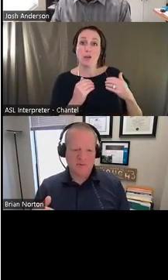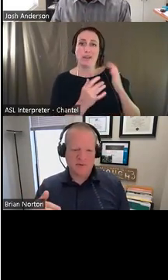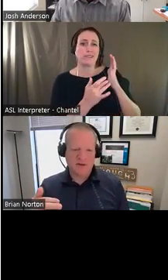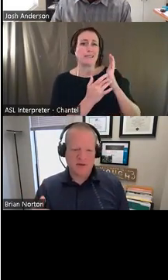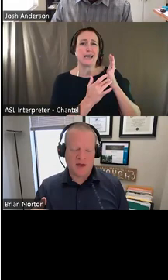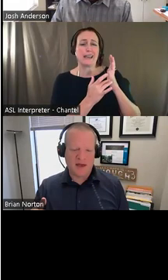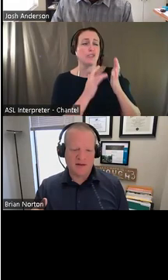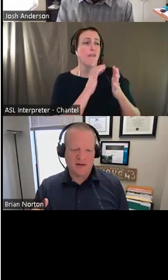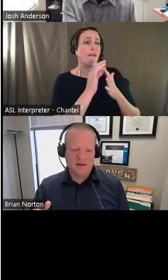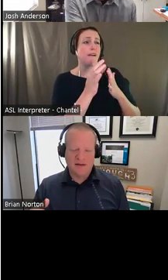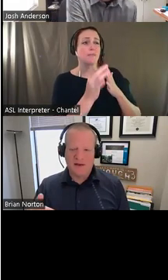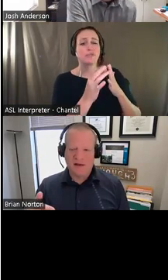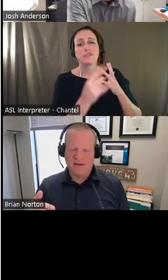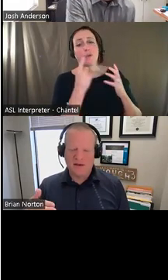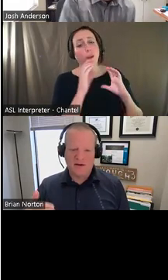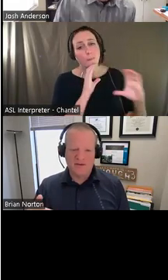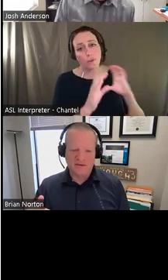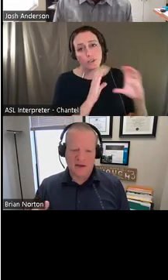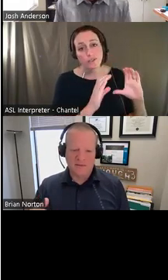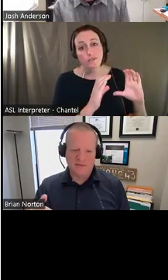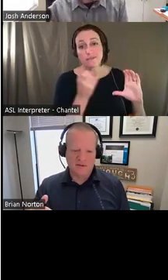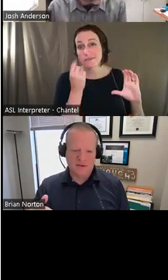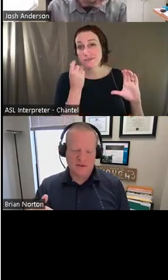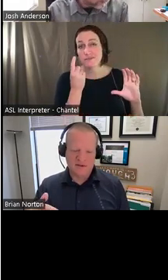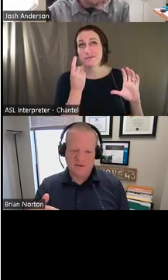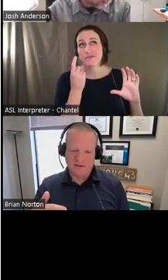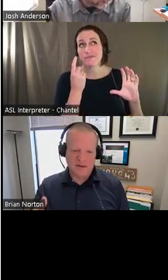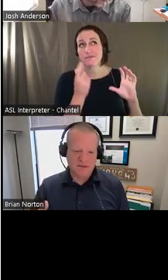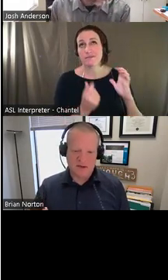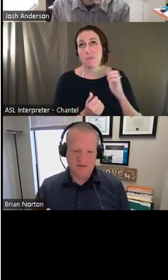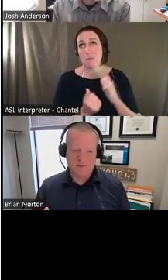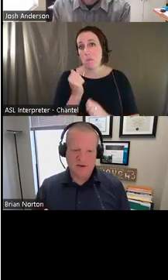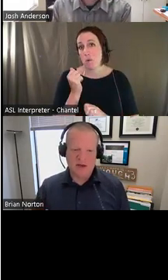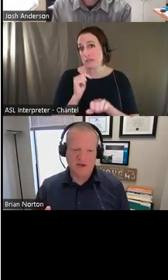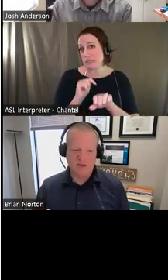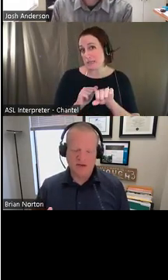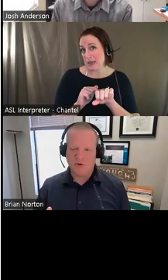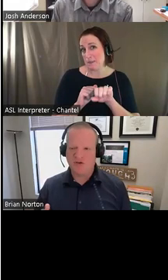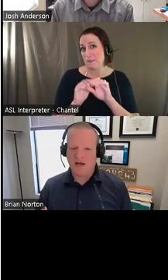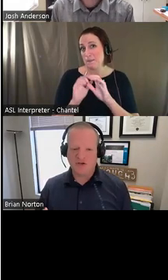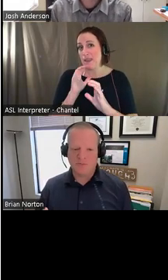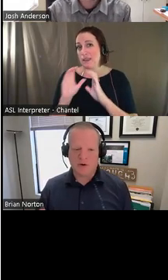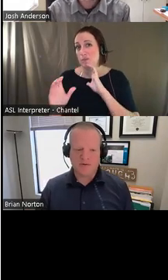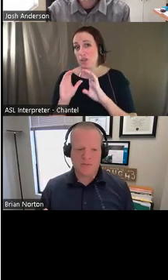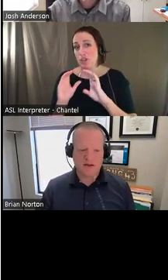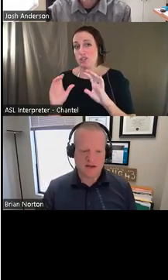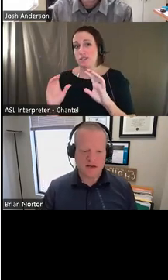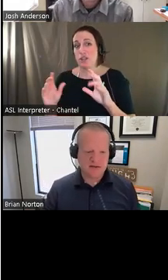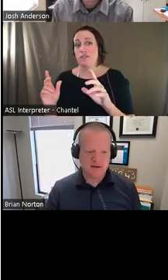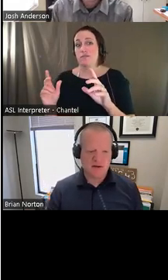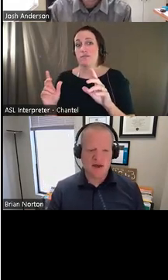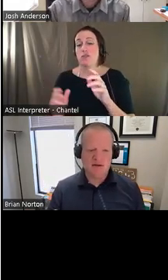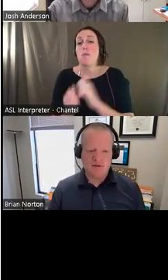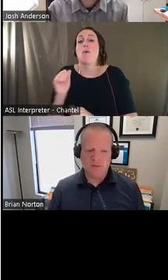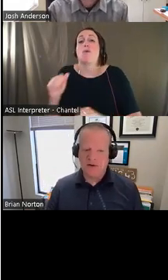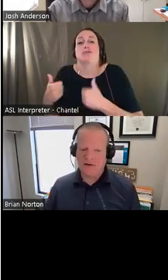to be able to communicate. Yet, I think oftentimes, and certainly sometimes communication is the most challenging part of the process.